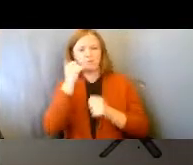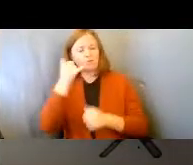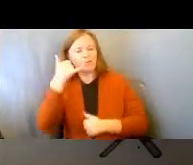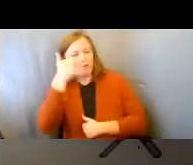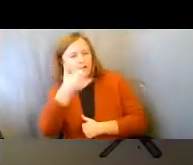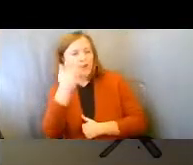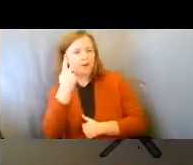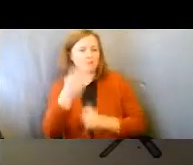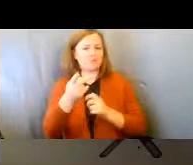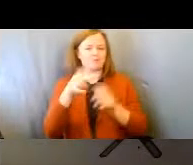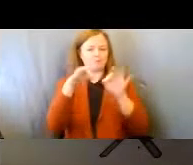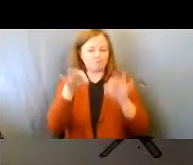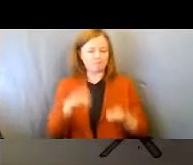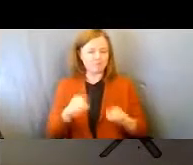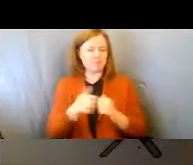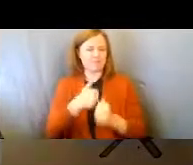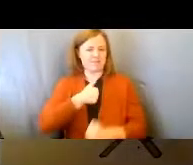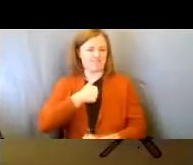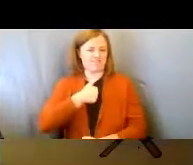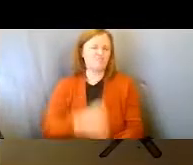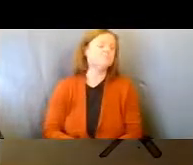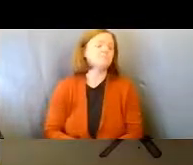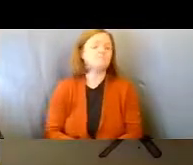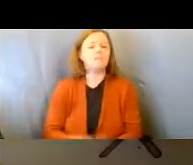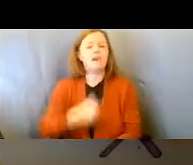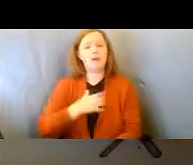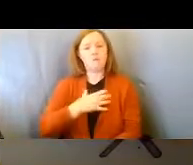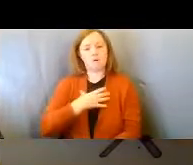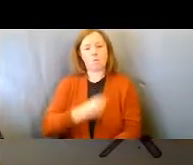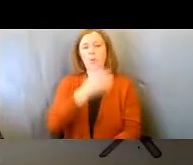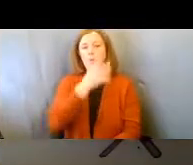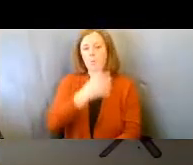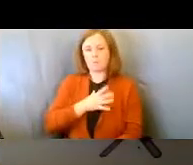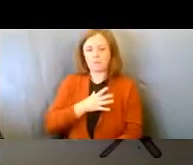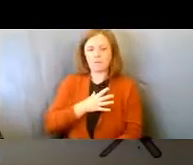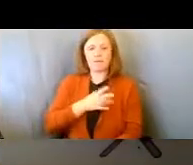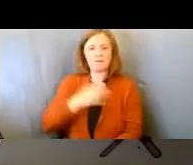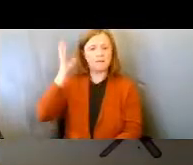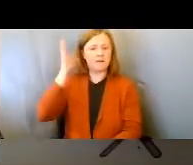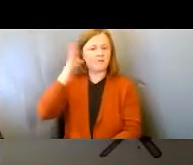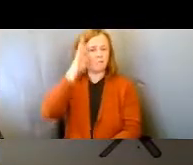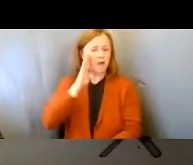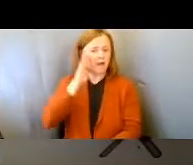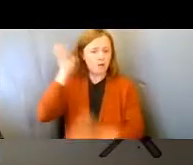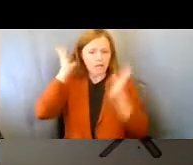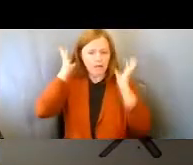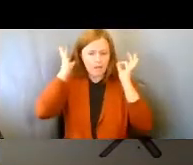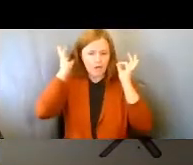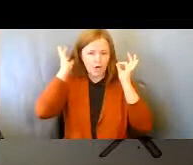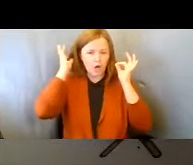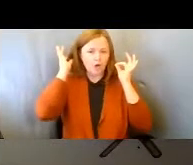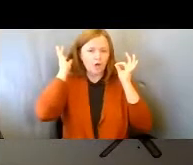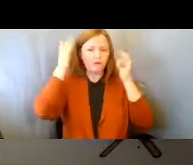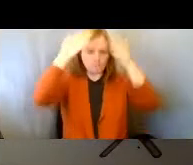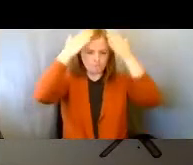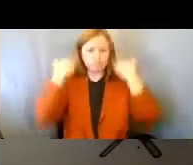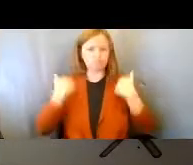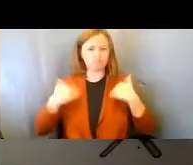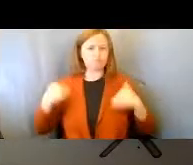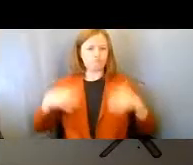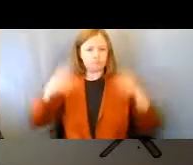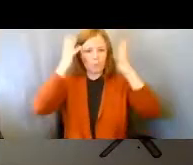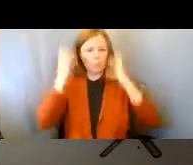can't see the screen today. I am a white woman, and my hair is brown and long and